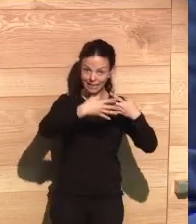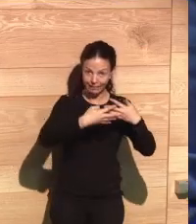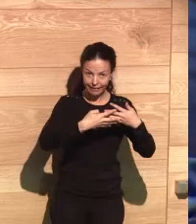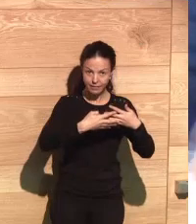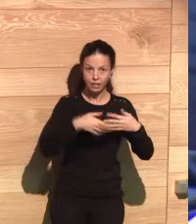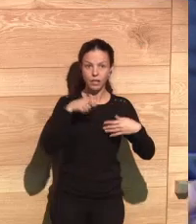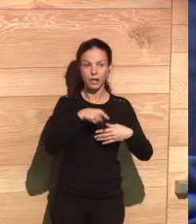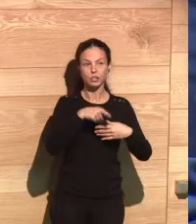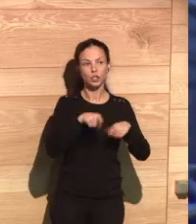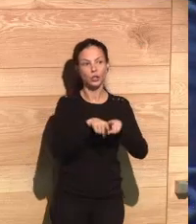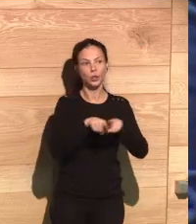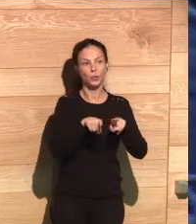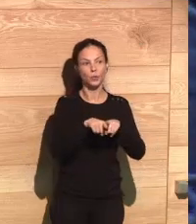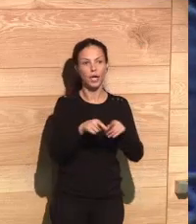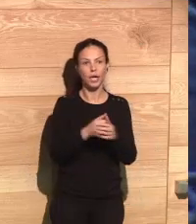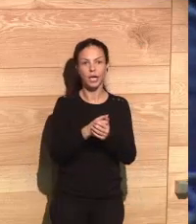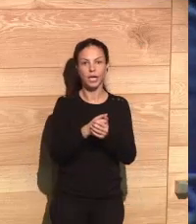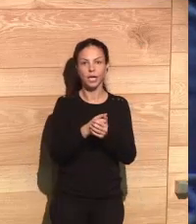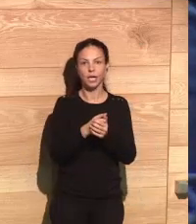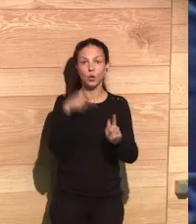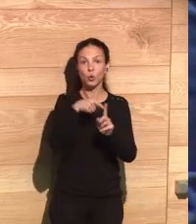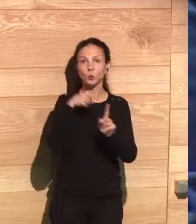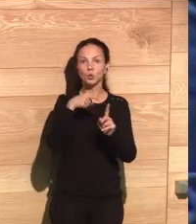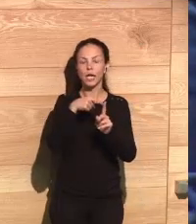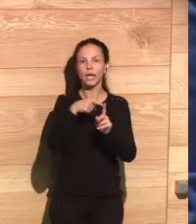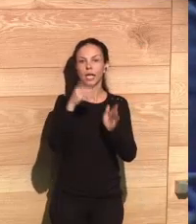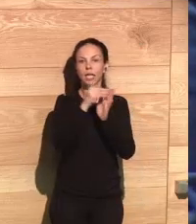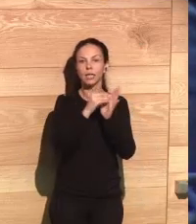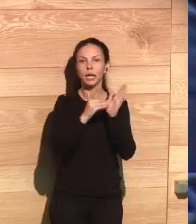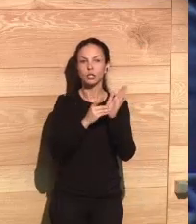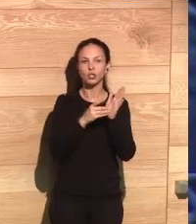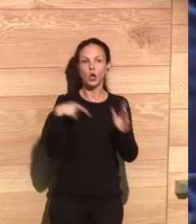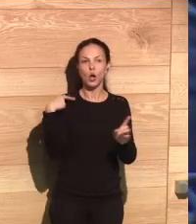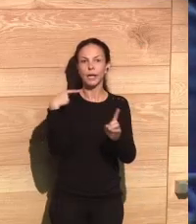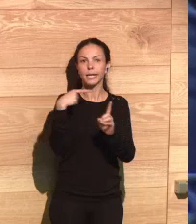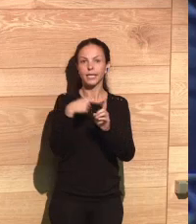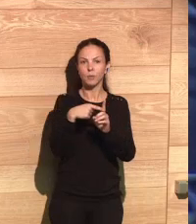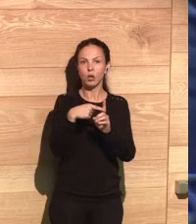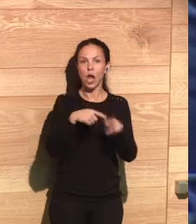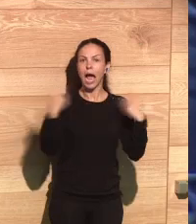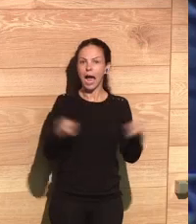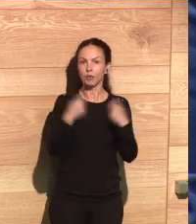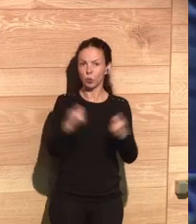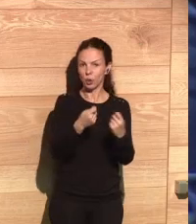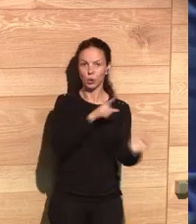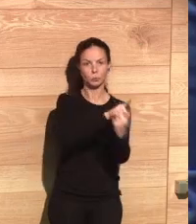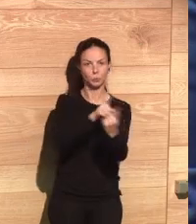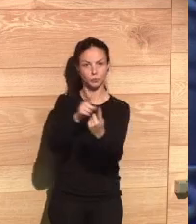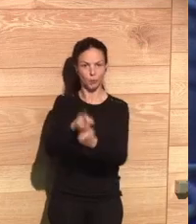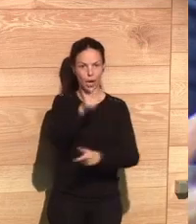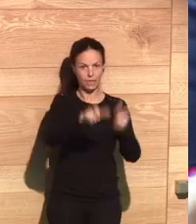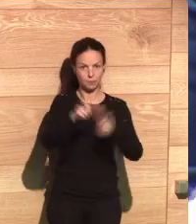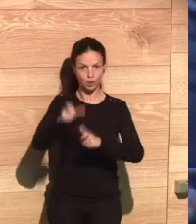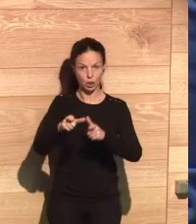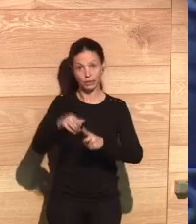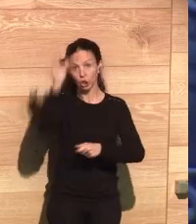value generation model that we are applying today is using the data to provide